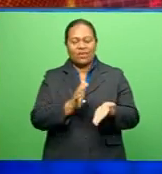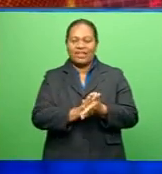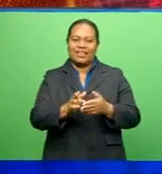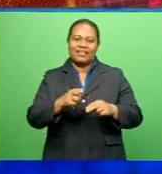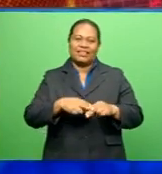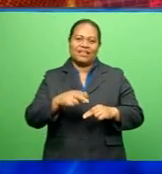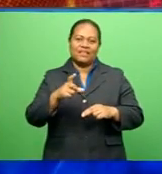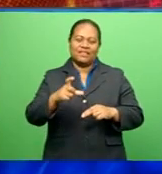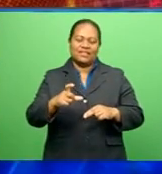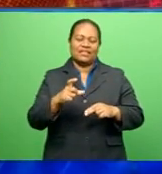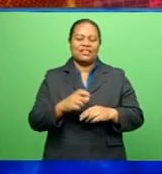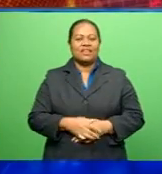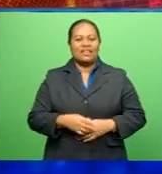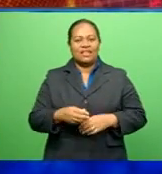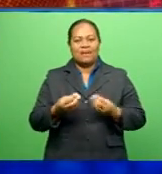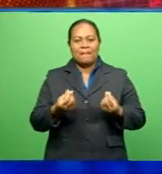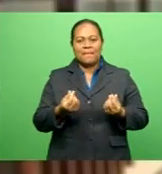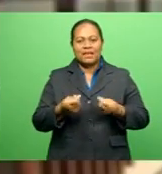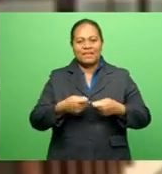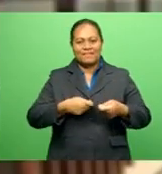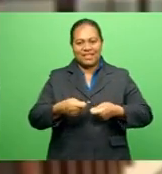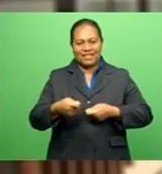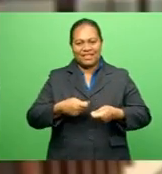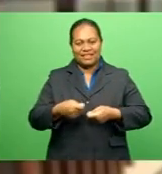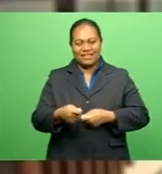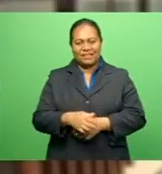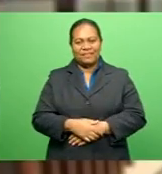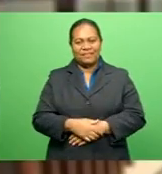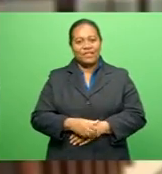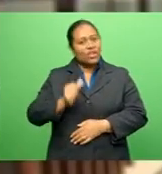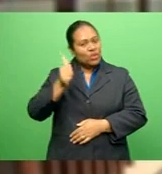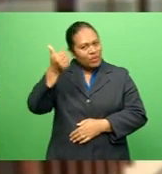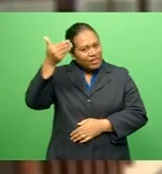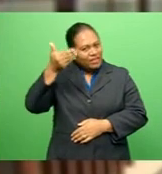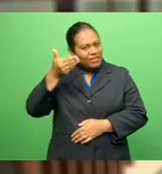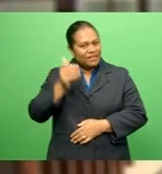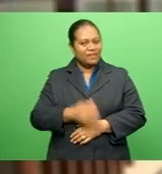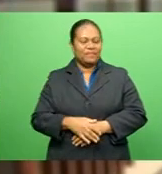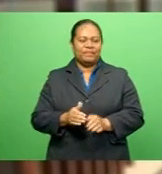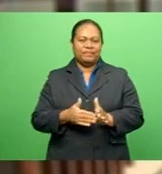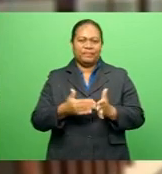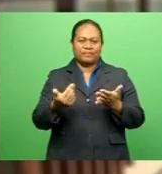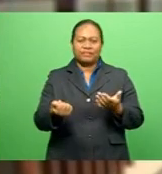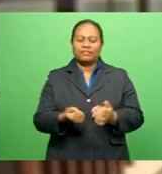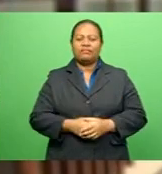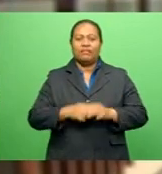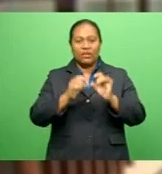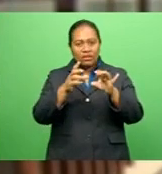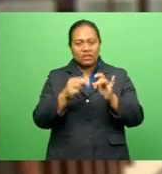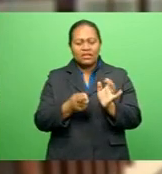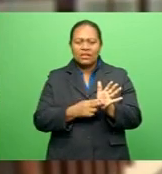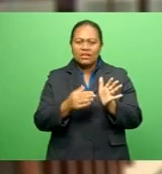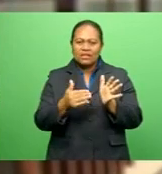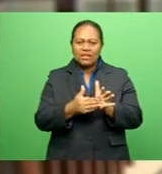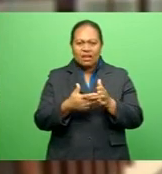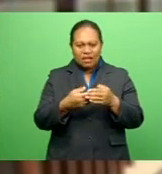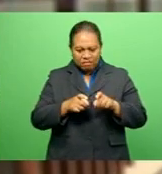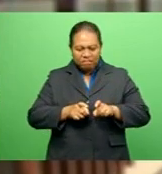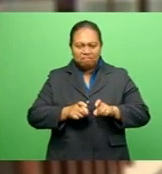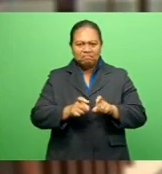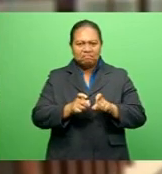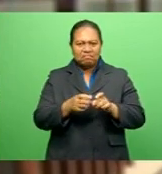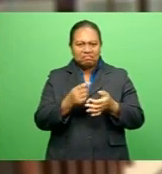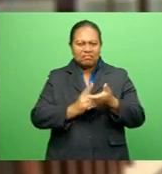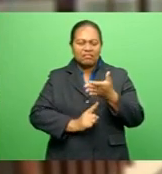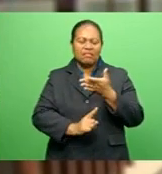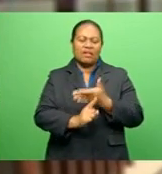HFC Bank with the latest from the money market Good evening The Aussie and Kiwi dollars were mostly stable With both currencies